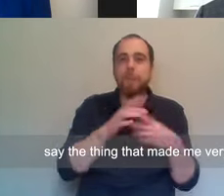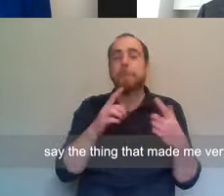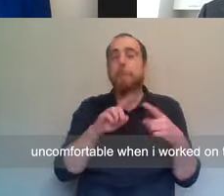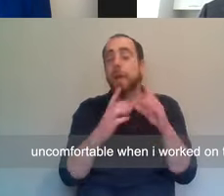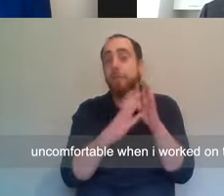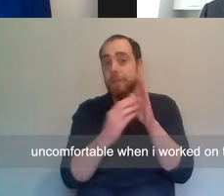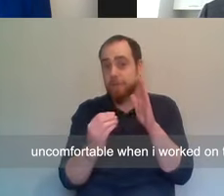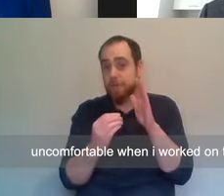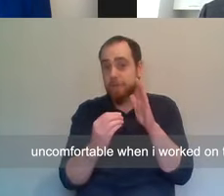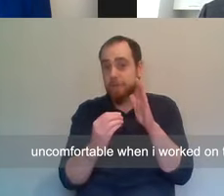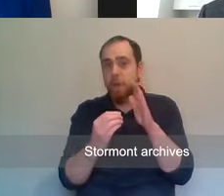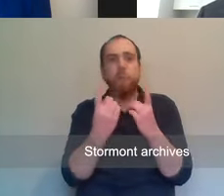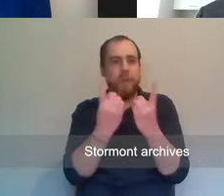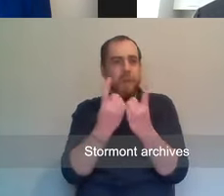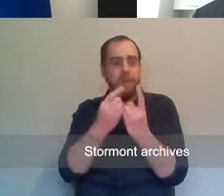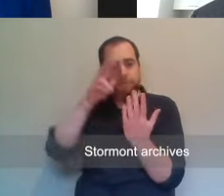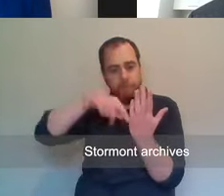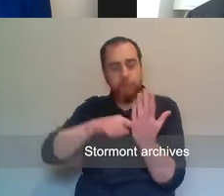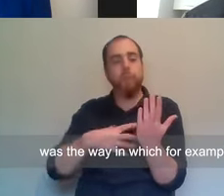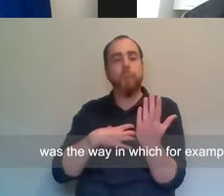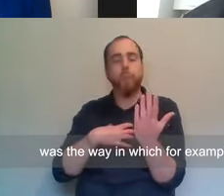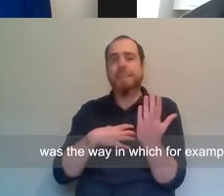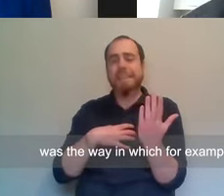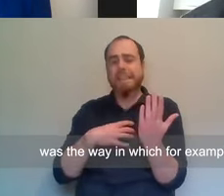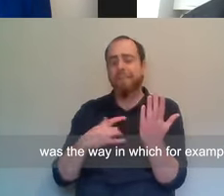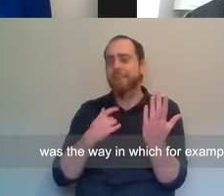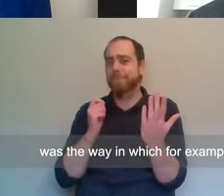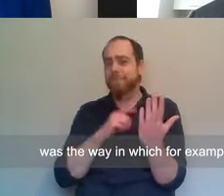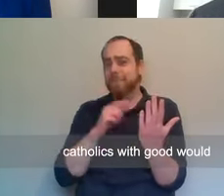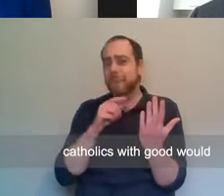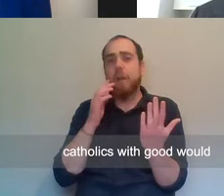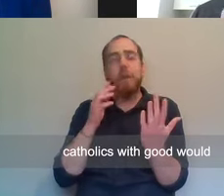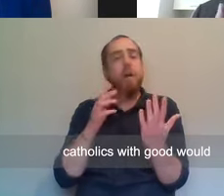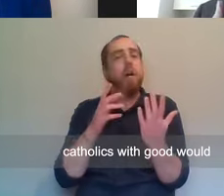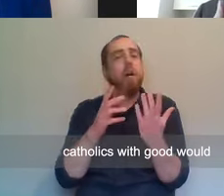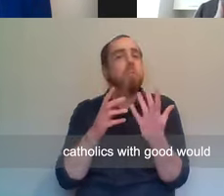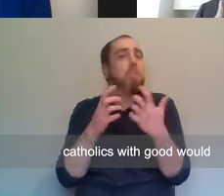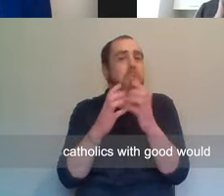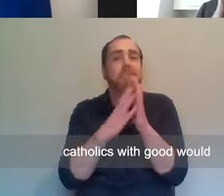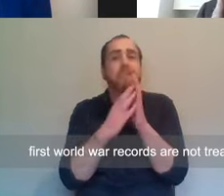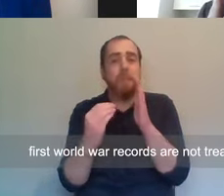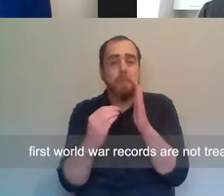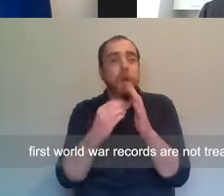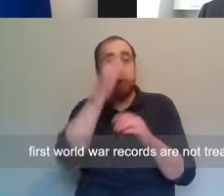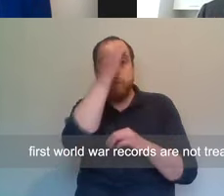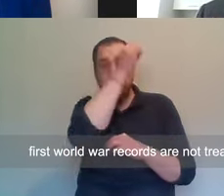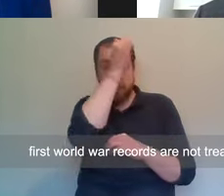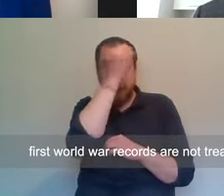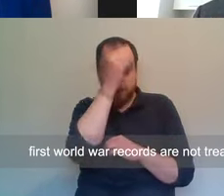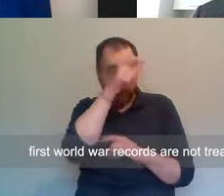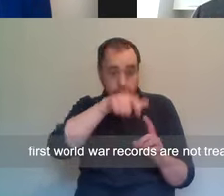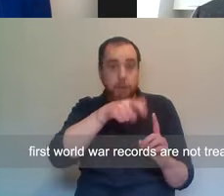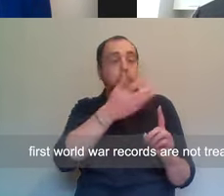the thing that made me very uncomfortable, and I worked on the Stormont Archives, was the way in which, for example, Catholics with good, with First World War